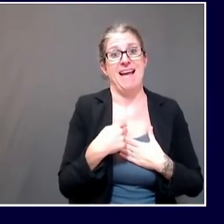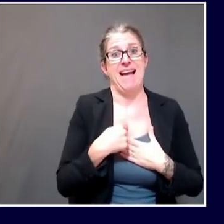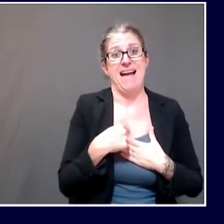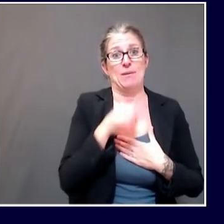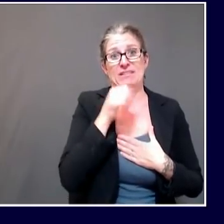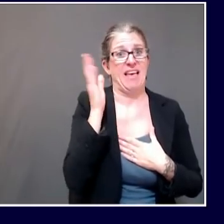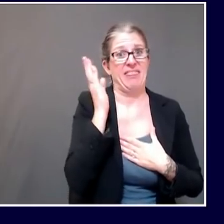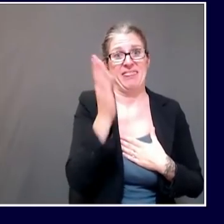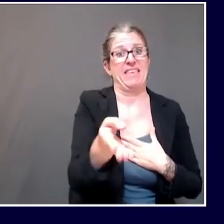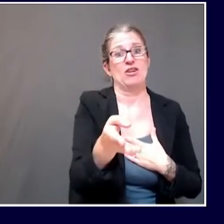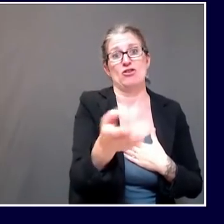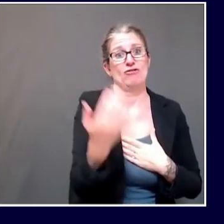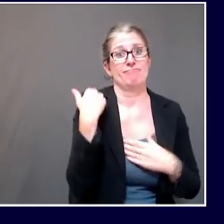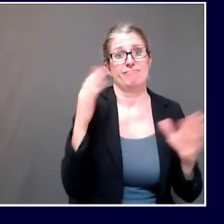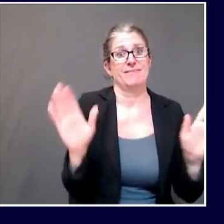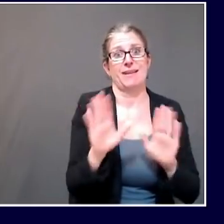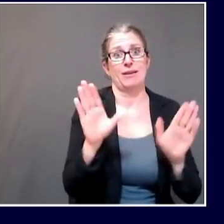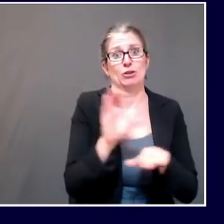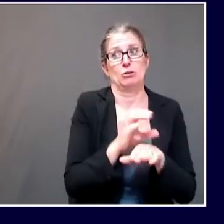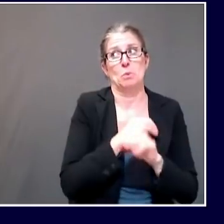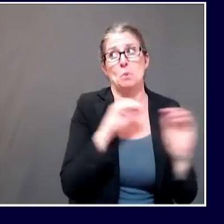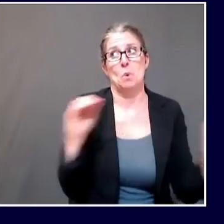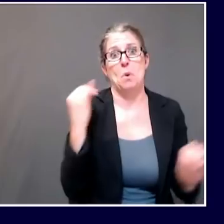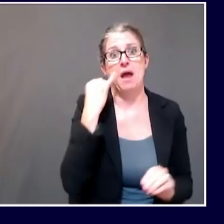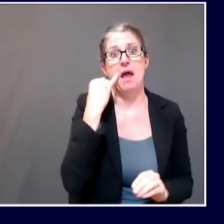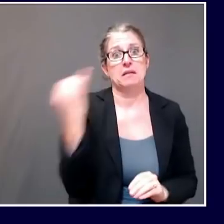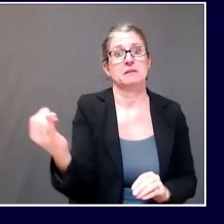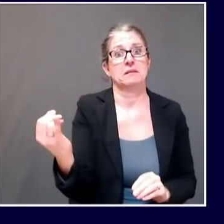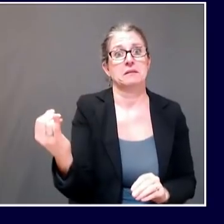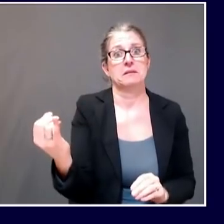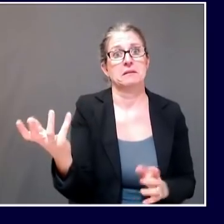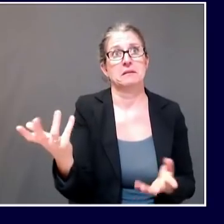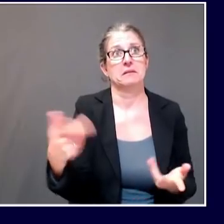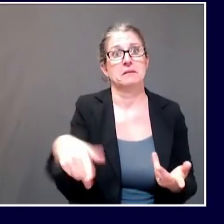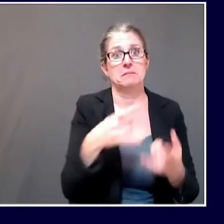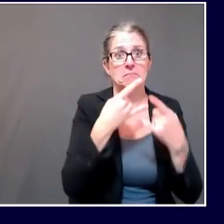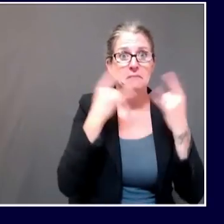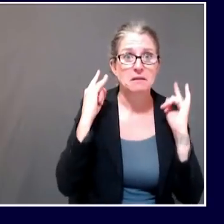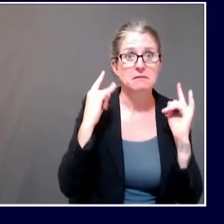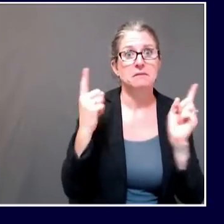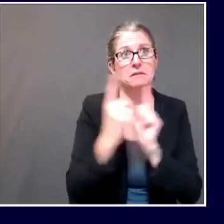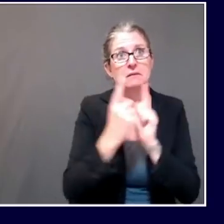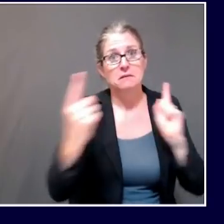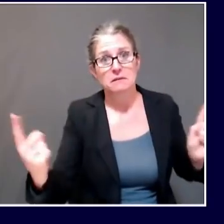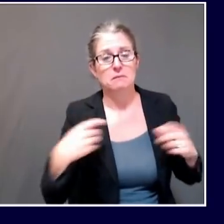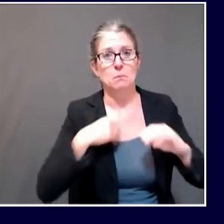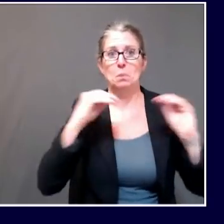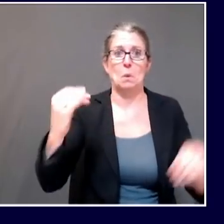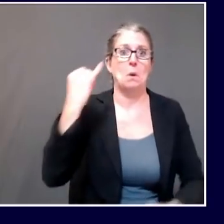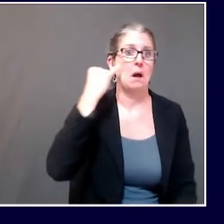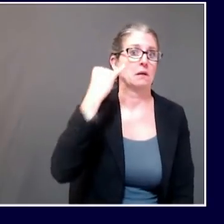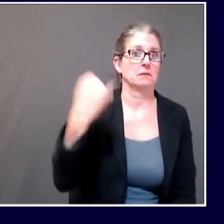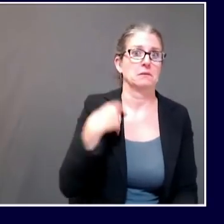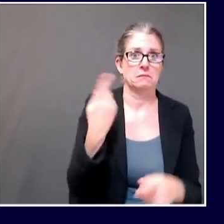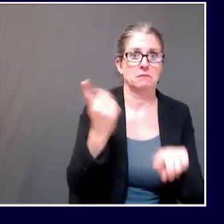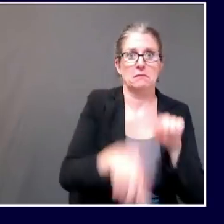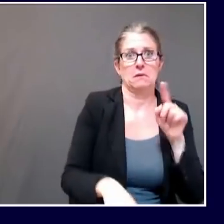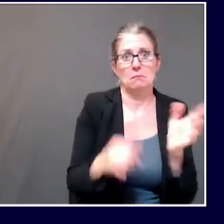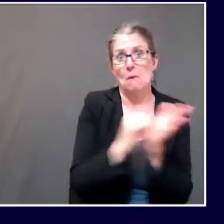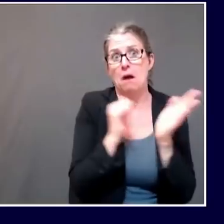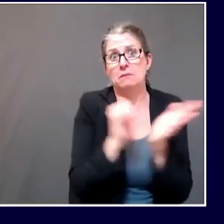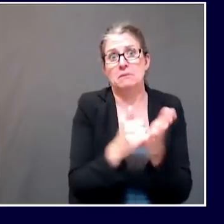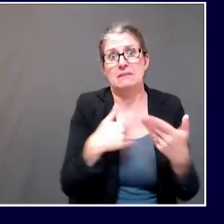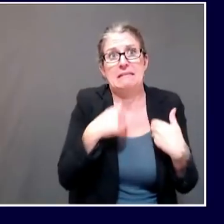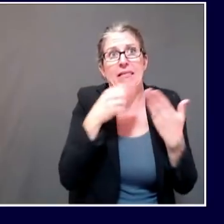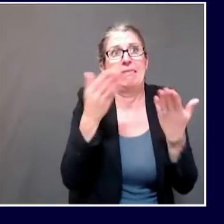one of the purposes as to why we continue to check in so we can get information from the management, from the owners, operators as to